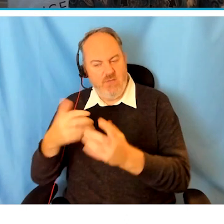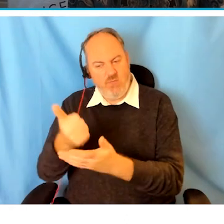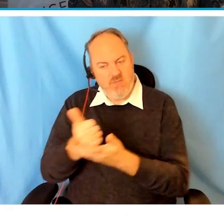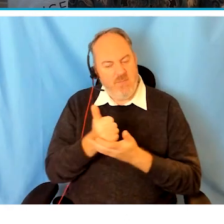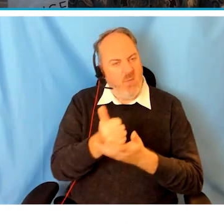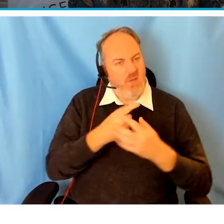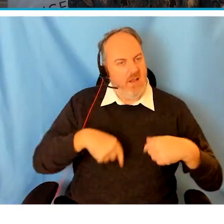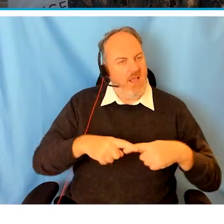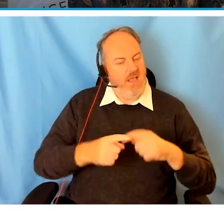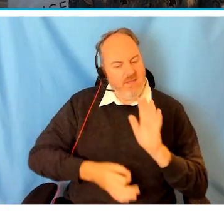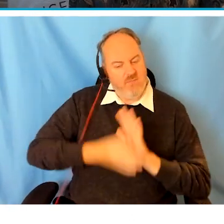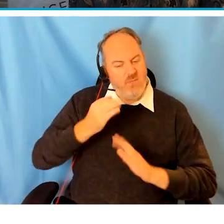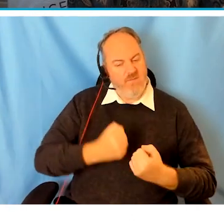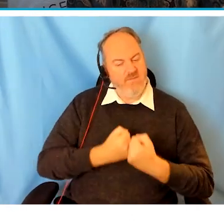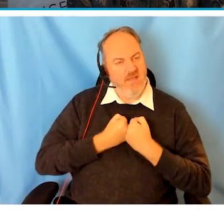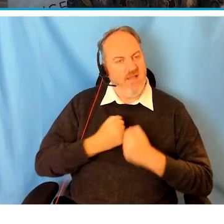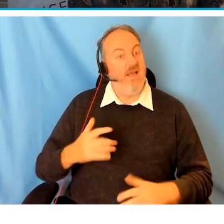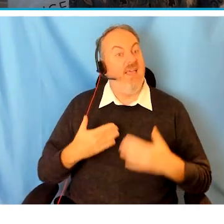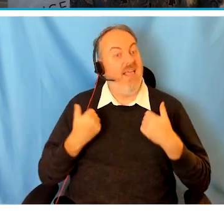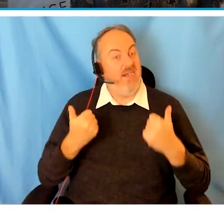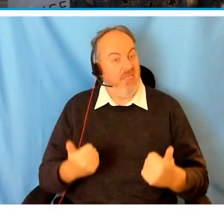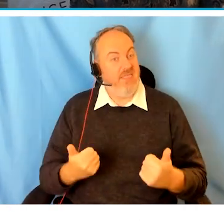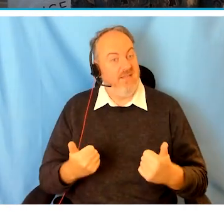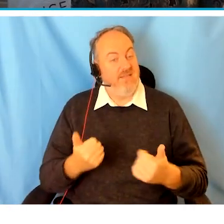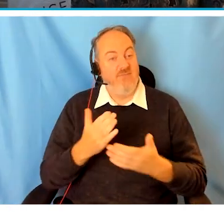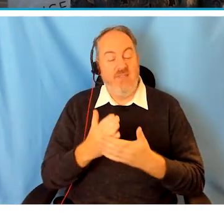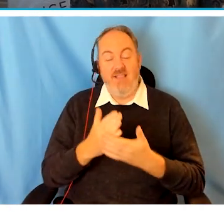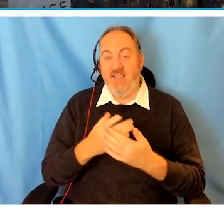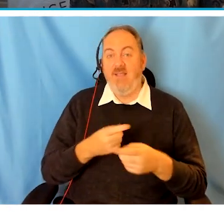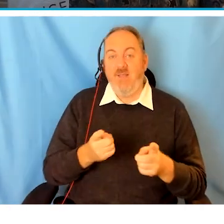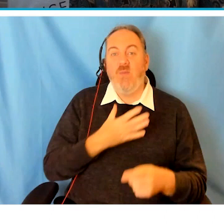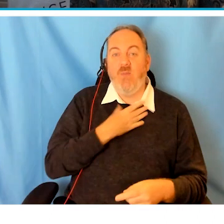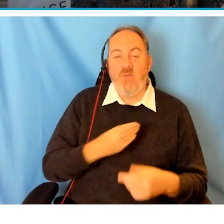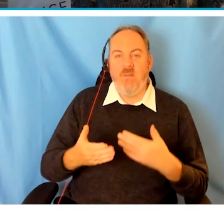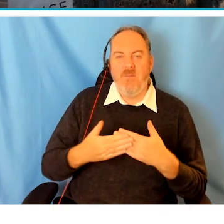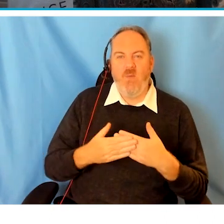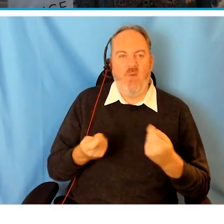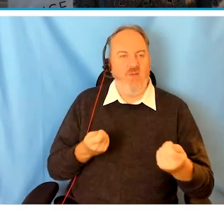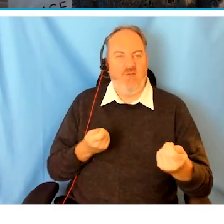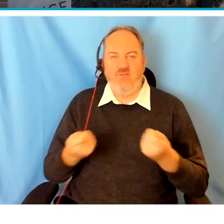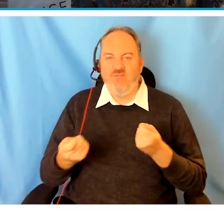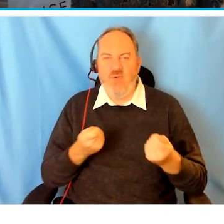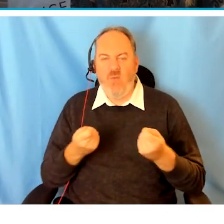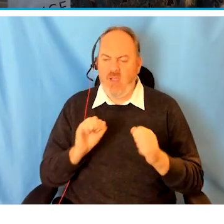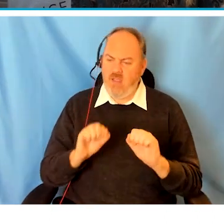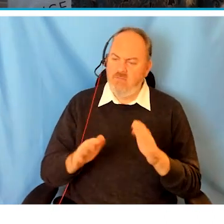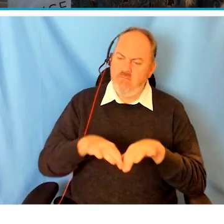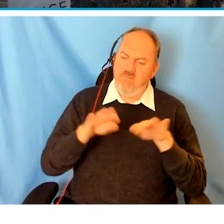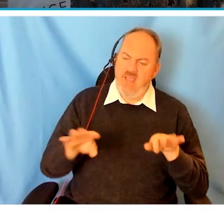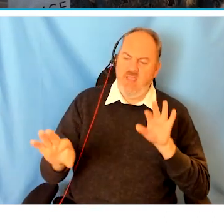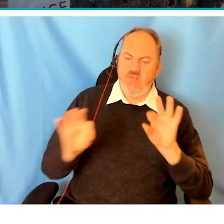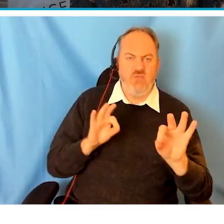health. There is a desire to give people more control and choice in using digital health and social care